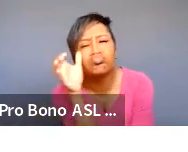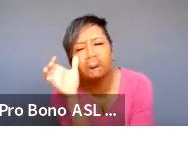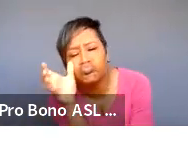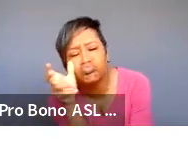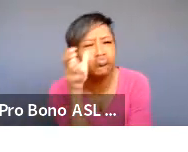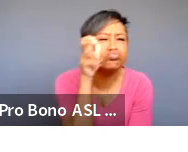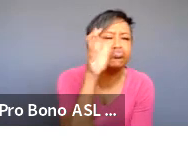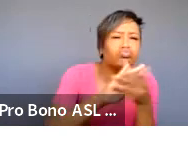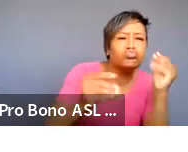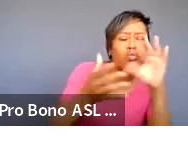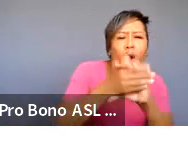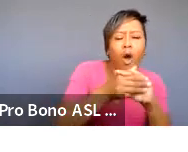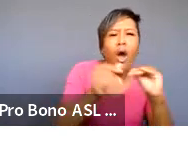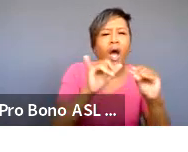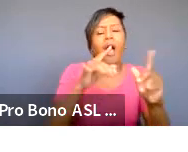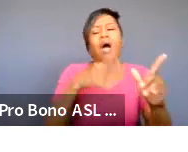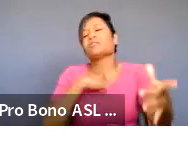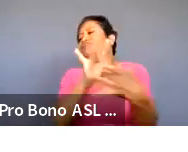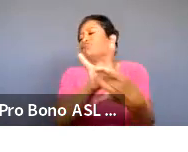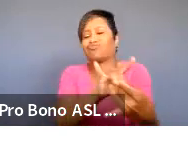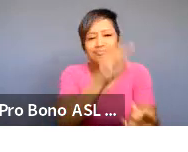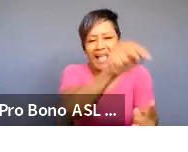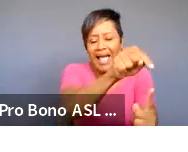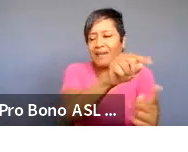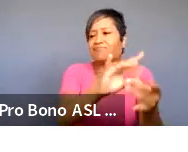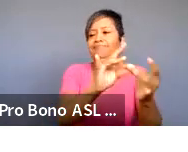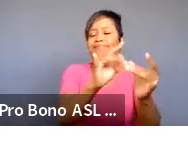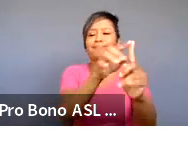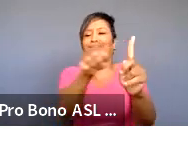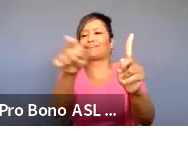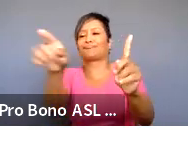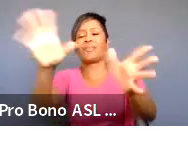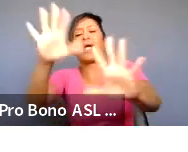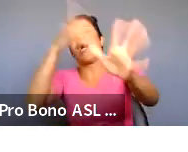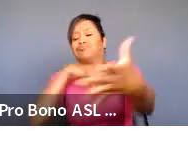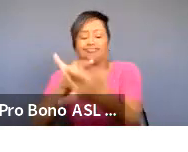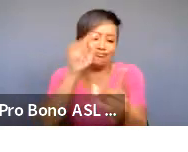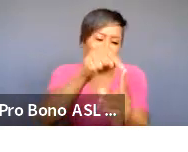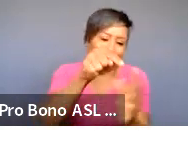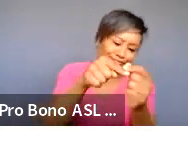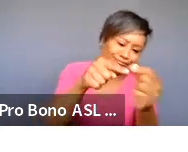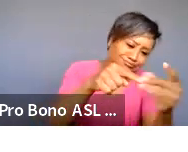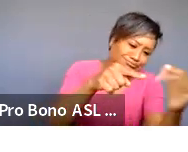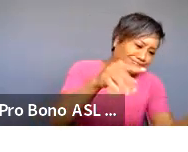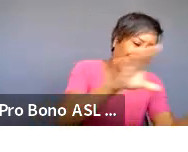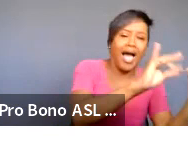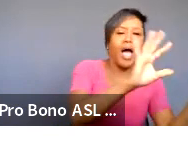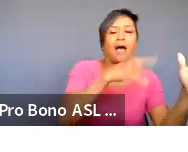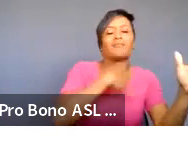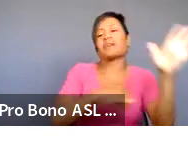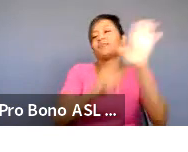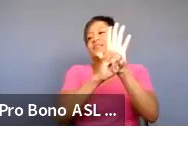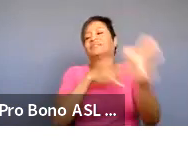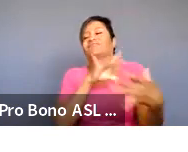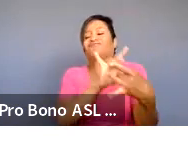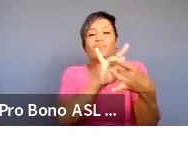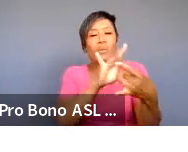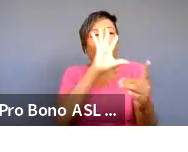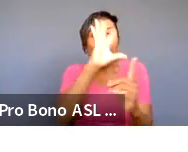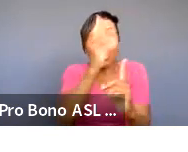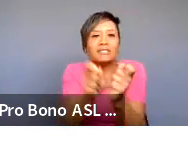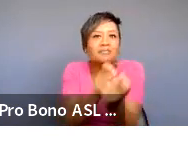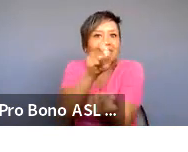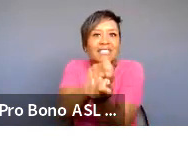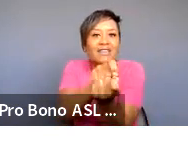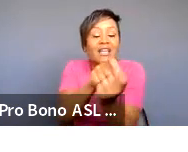we can find attachments and um uh we can identify with those stories because they're so culturally specific